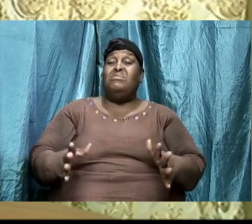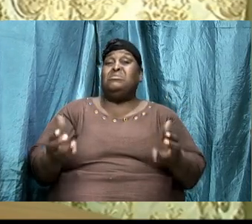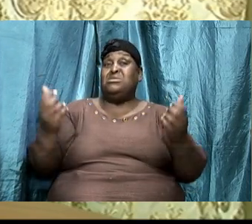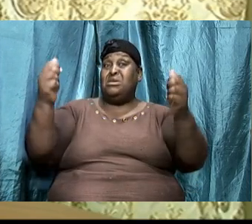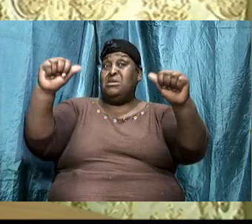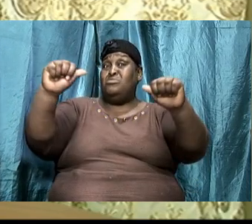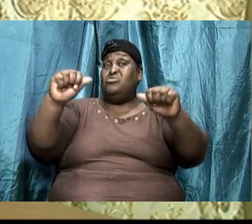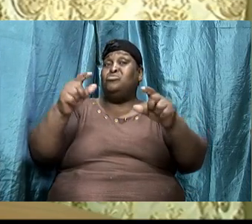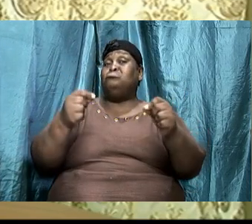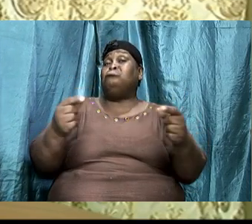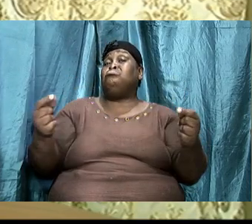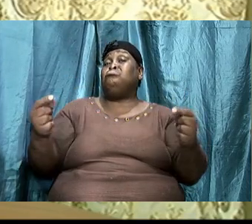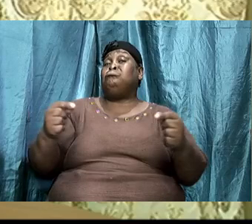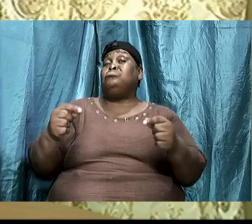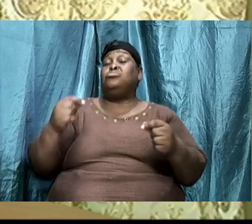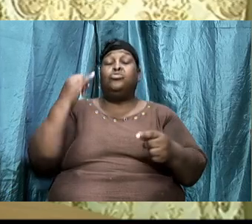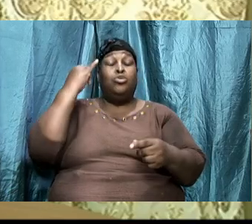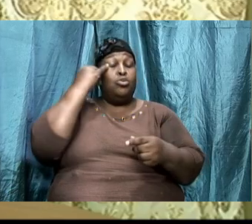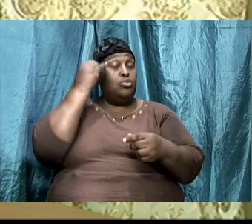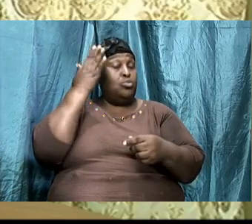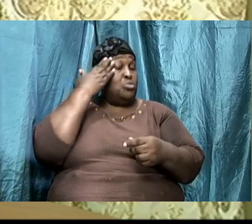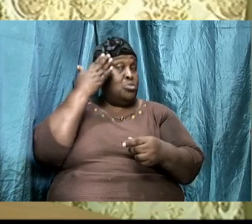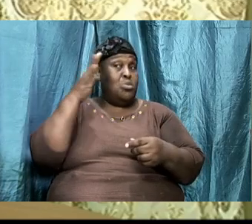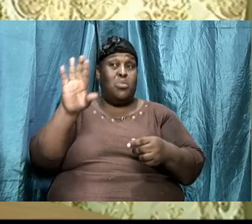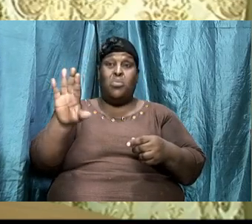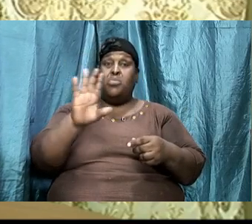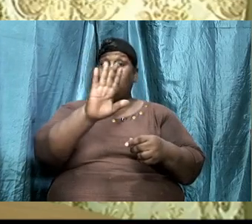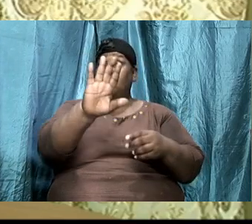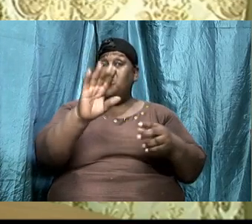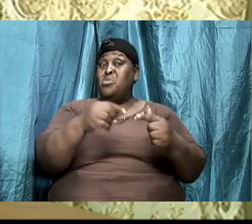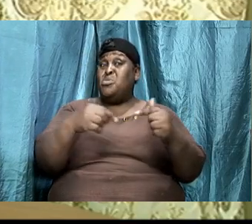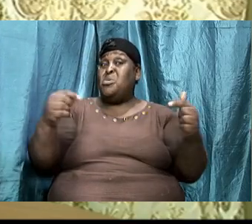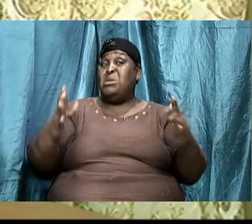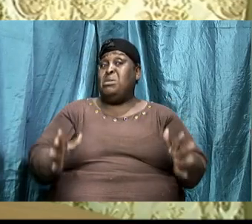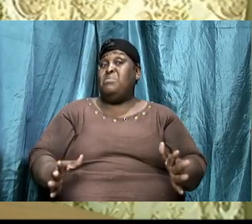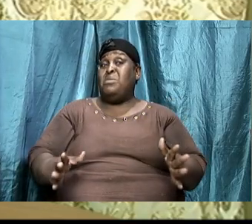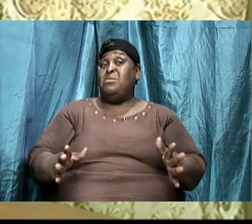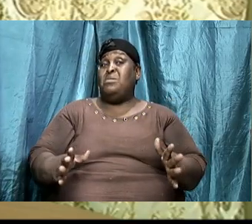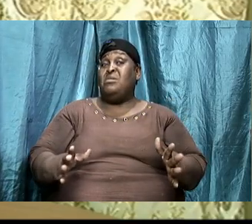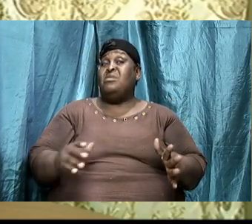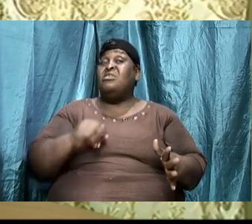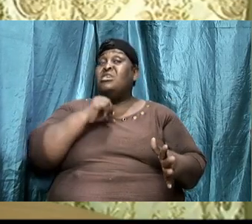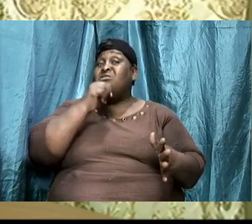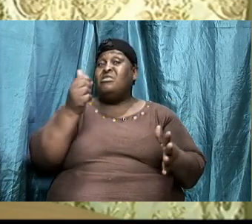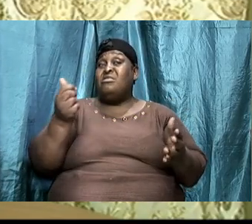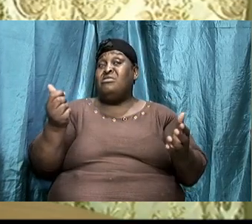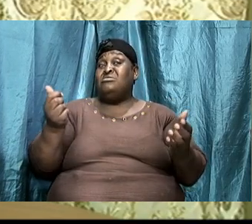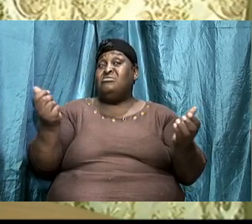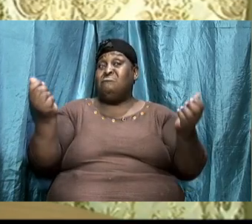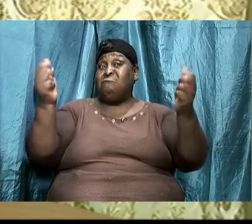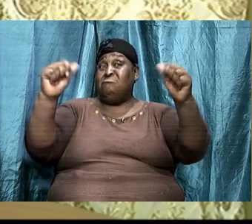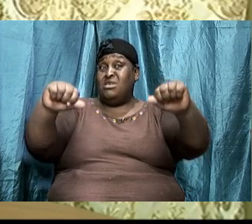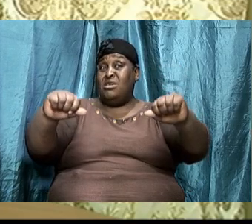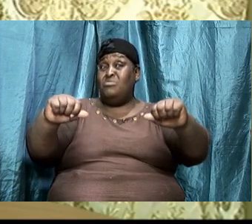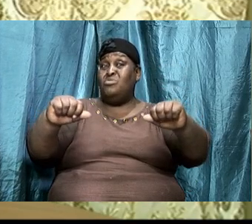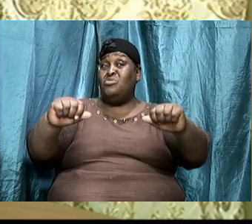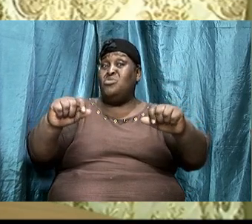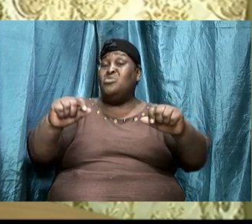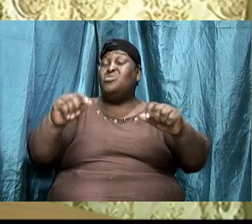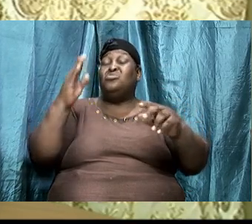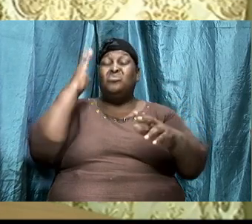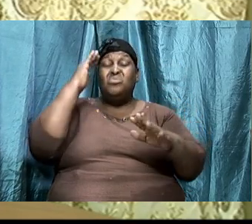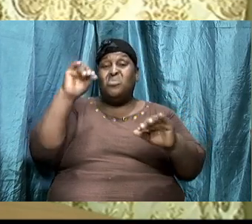then you cannot possibly know how to begin to fight your enemy. So, sometimes we come to church and